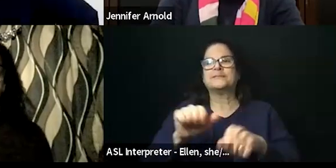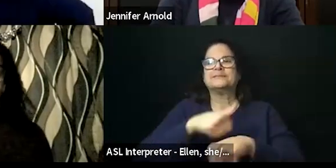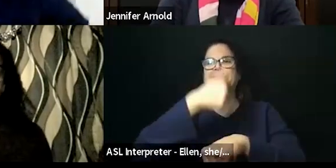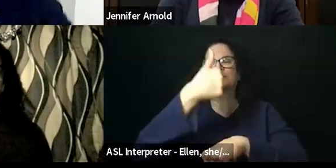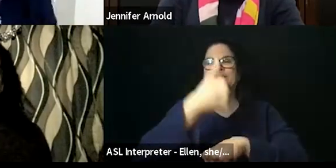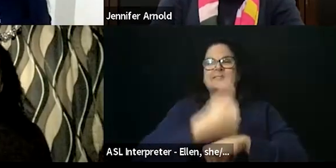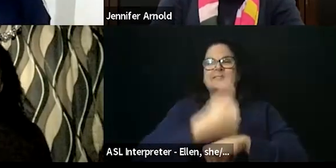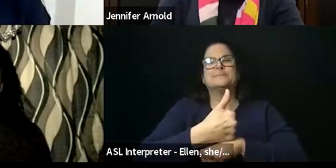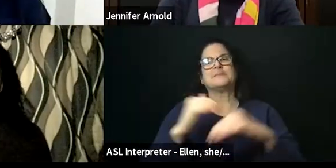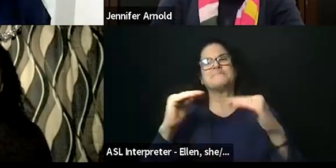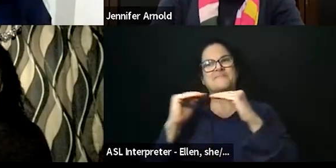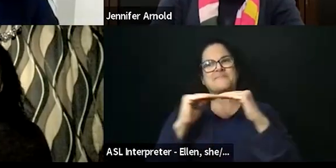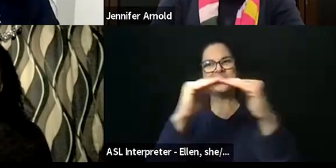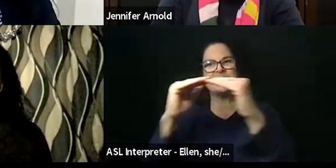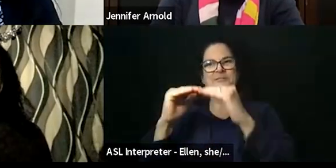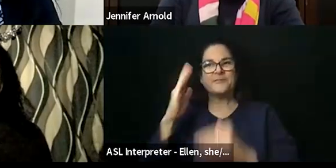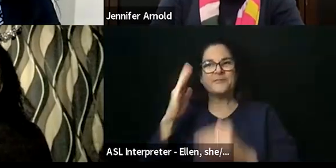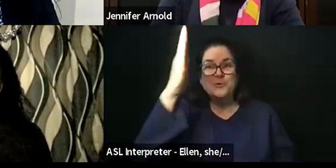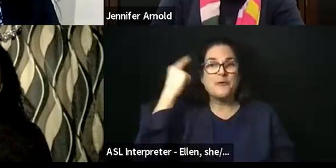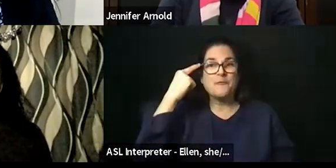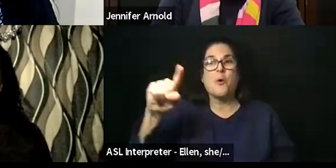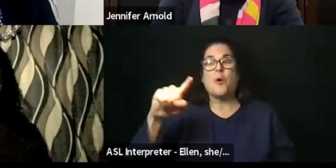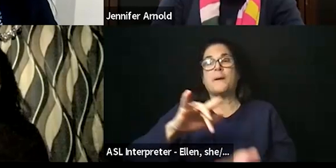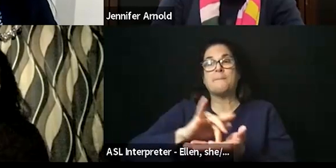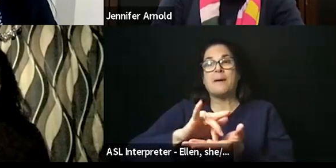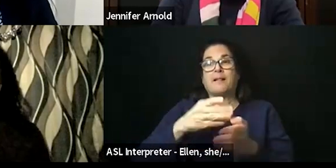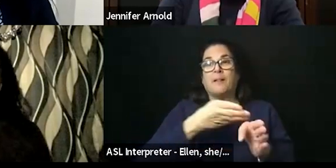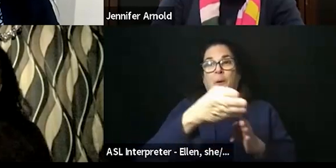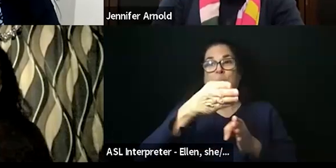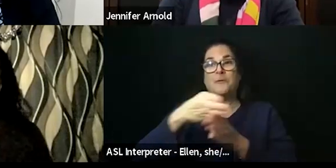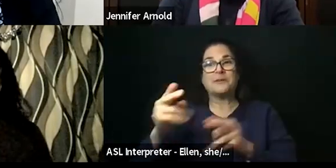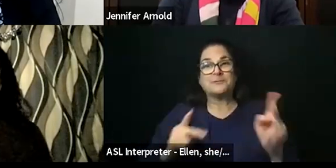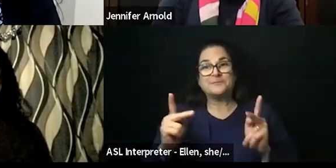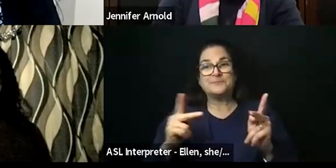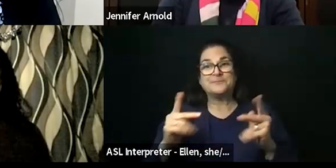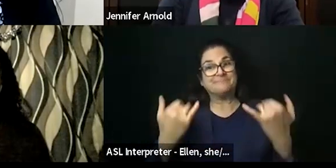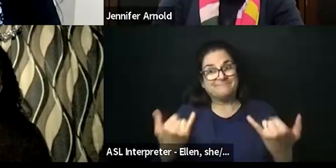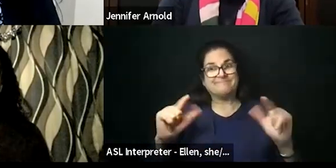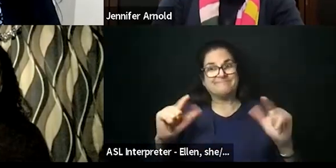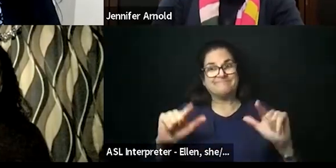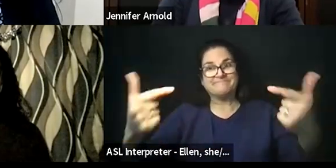professionals. And with that, I'm going to turn it over to Drs. Kessler and Sihas.